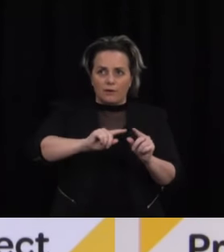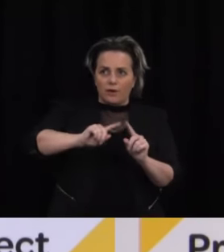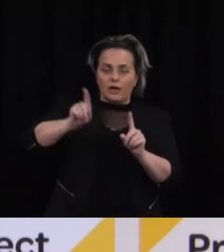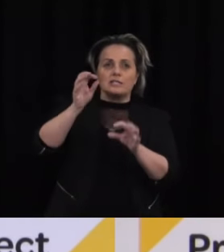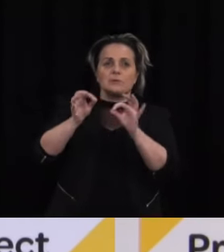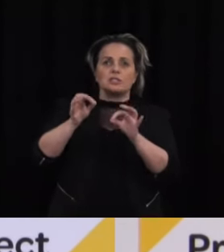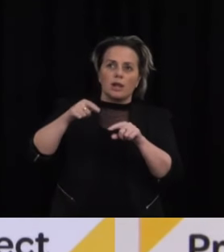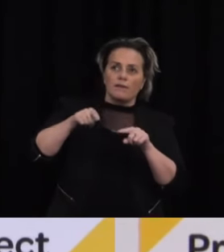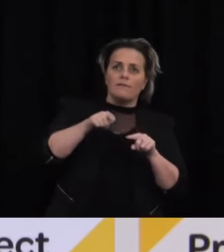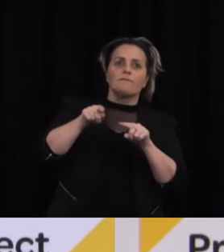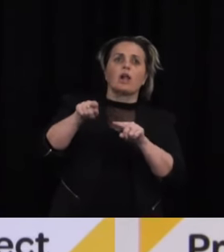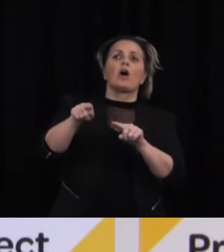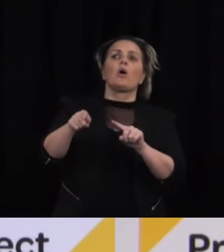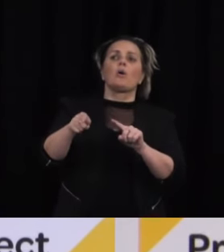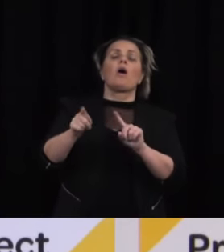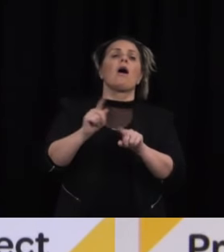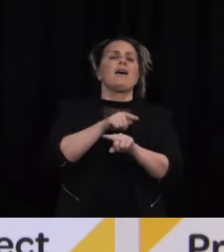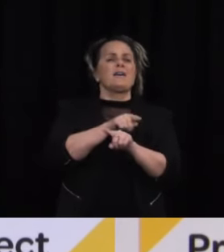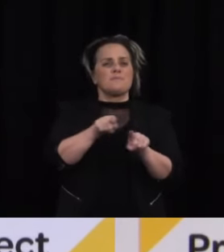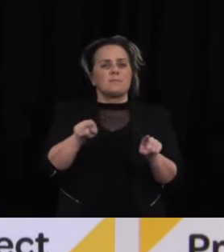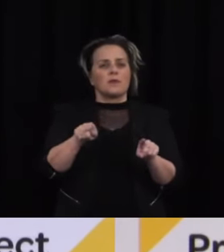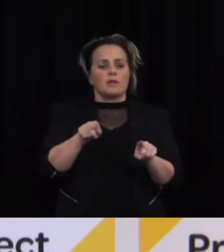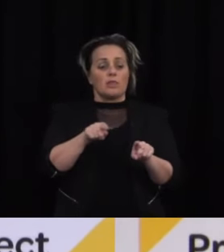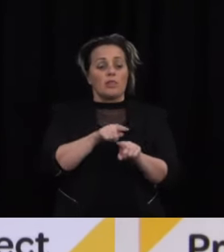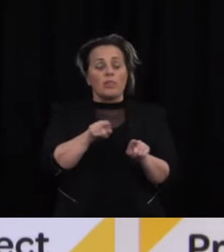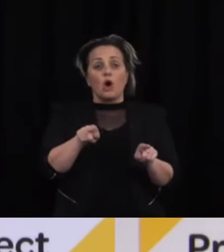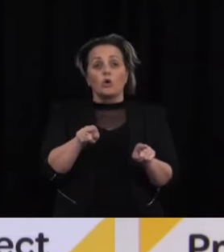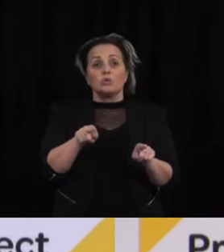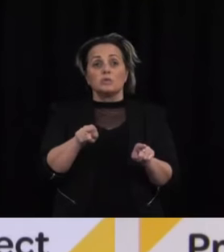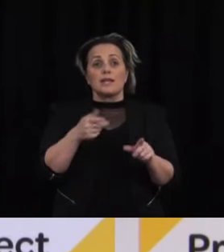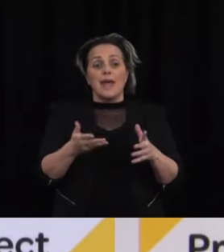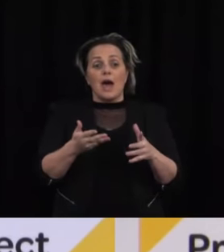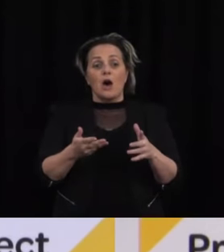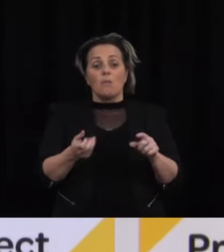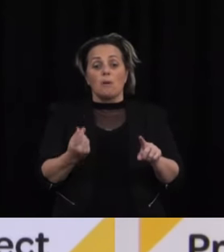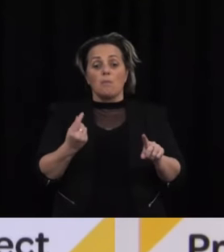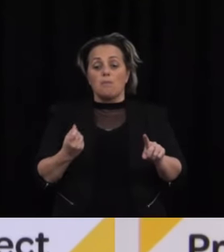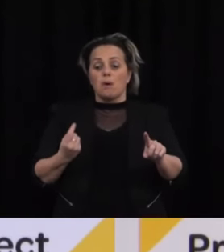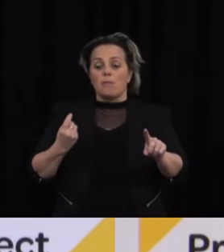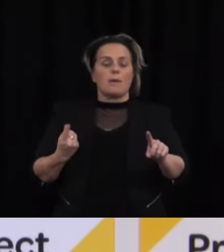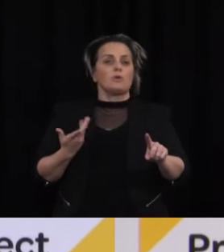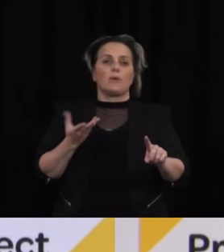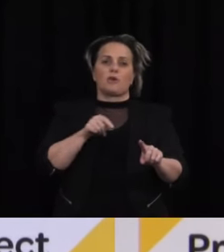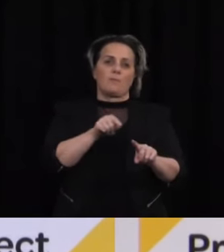and those are not the households that we are seeing these residual cases coming through from